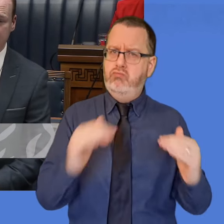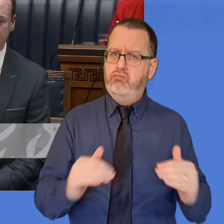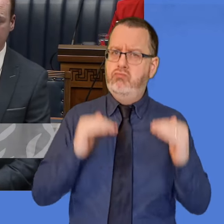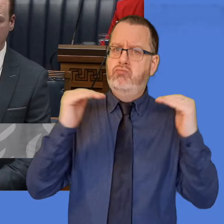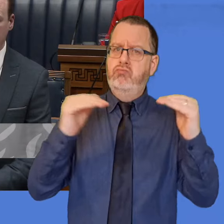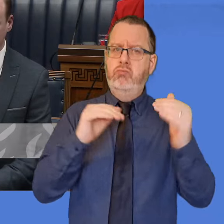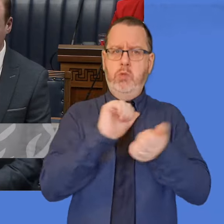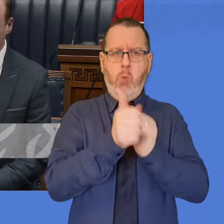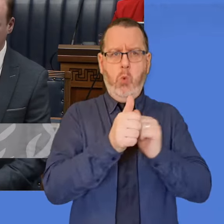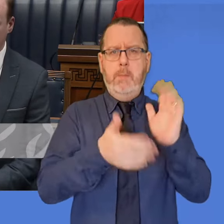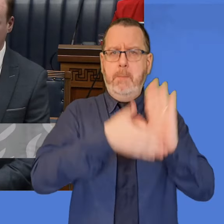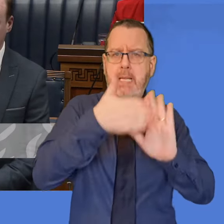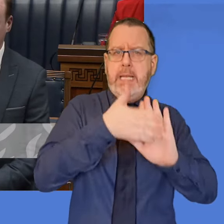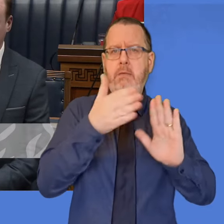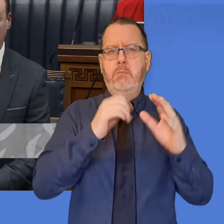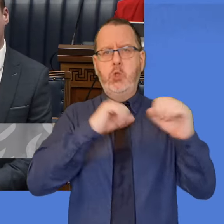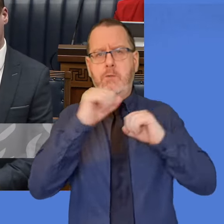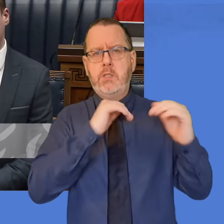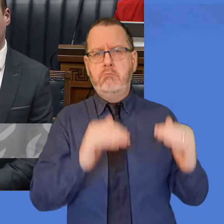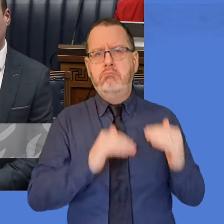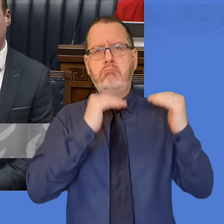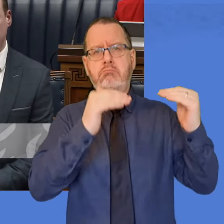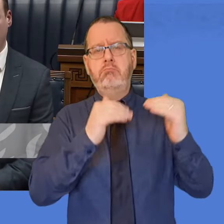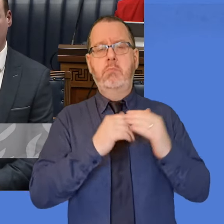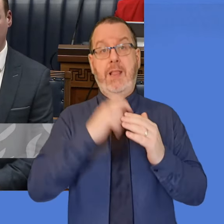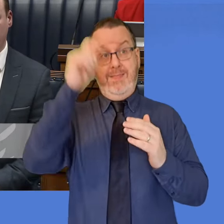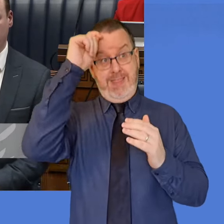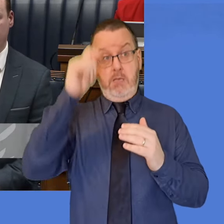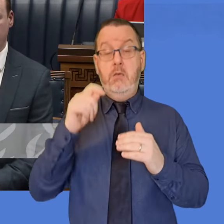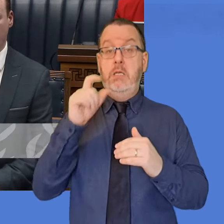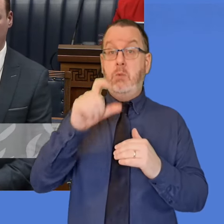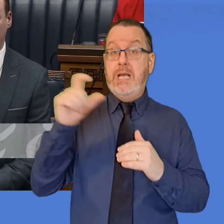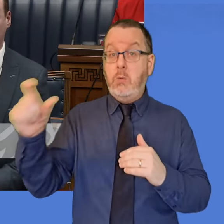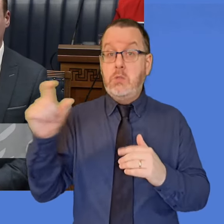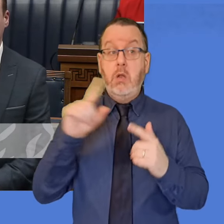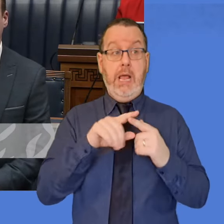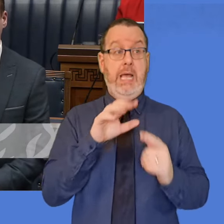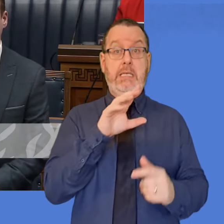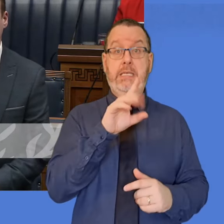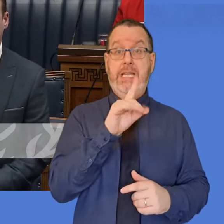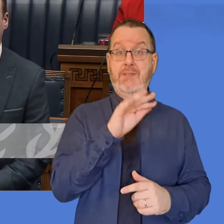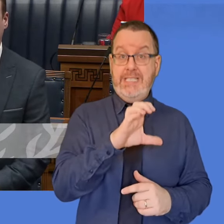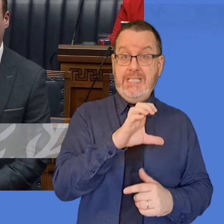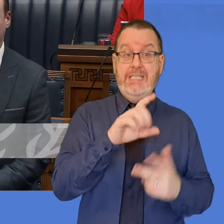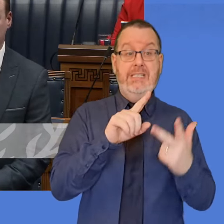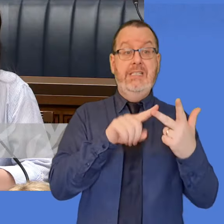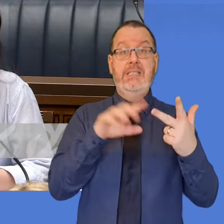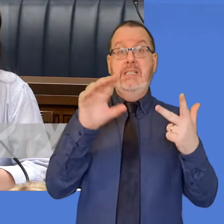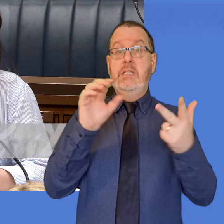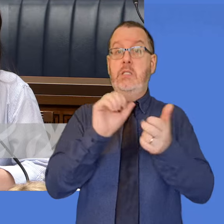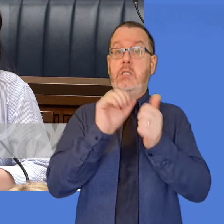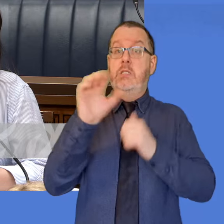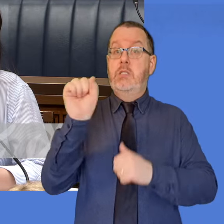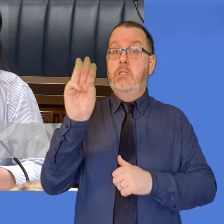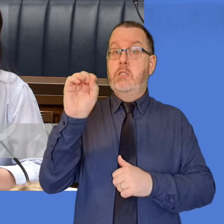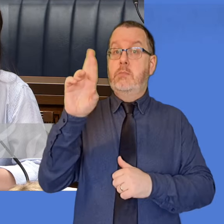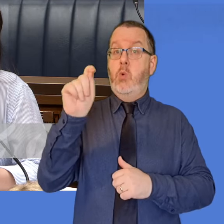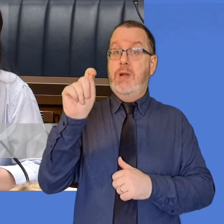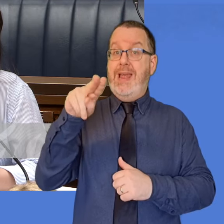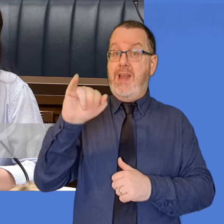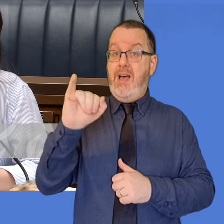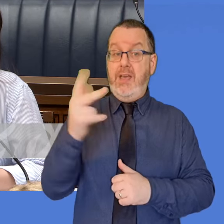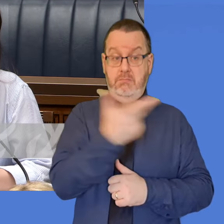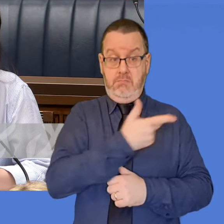DFC and Sport NI and also our schools as well, who can play an important role in ensuring that there is appropriate provision there for